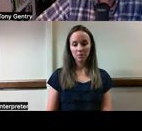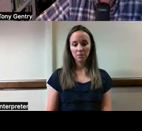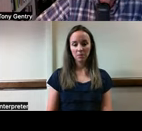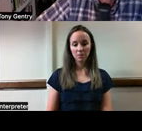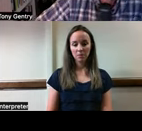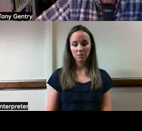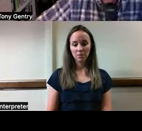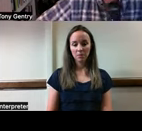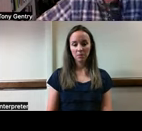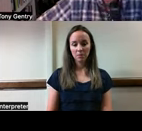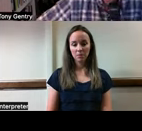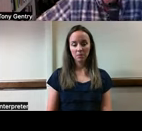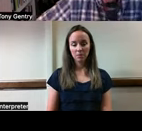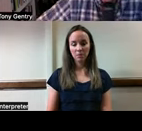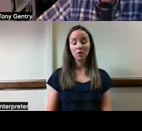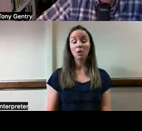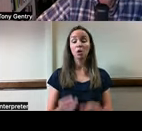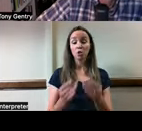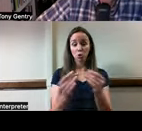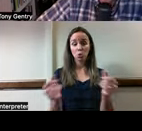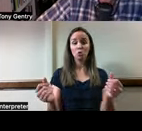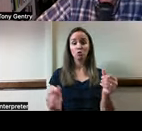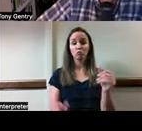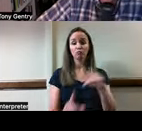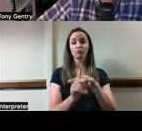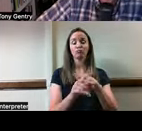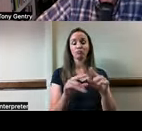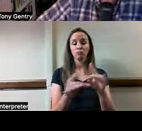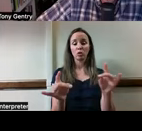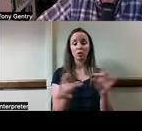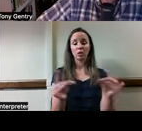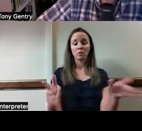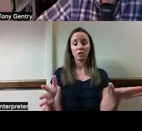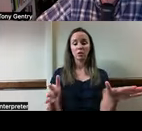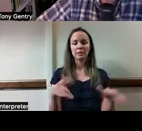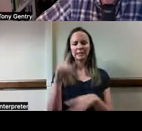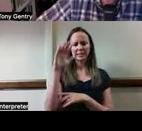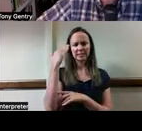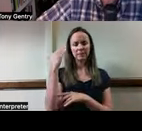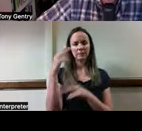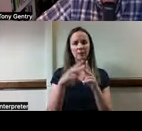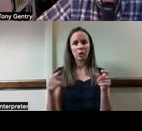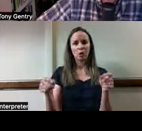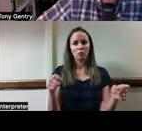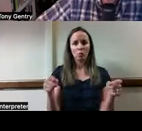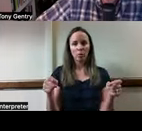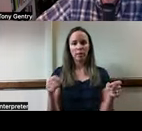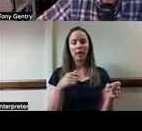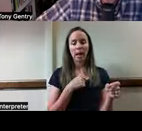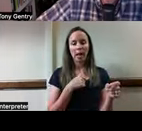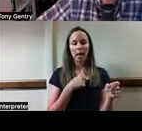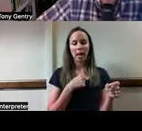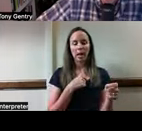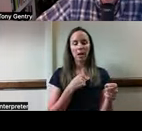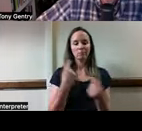And there's one solution has been suggested. This seems very controlling. And it would probably look at